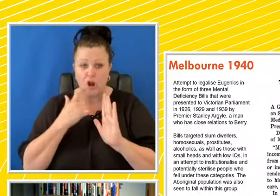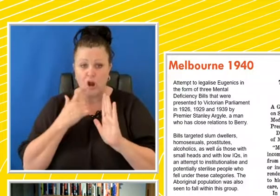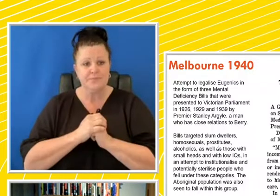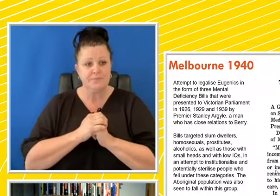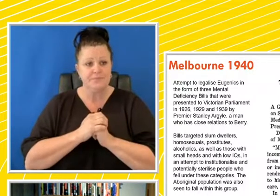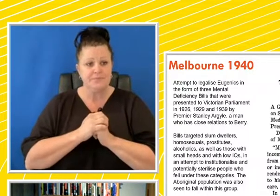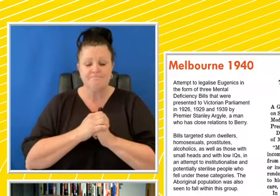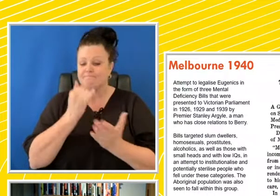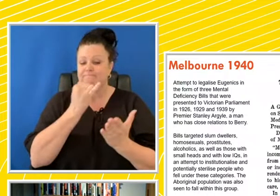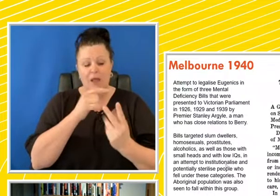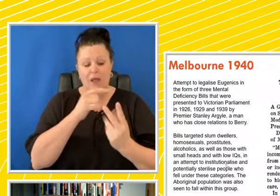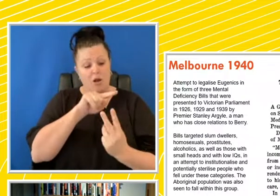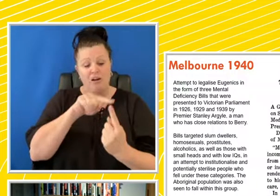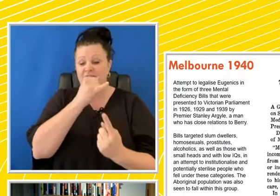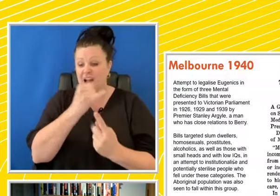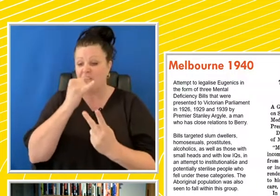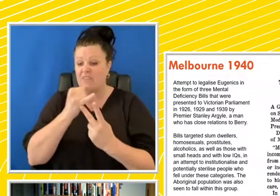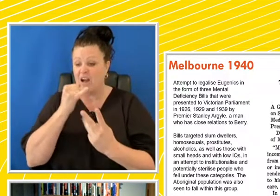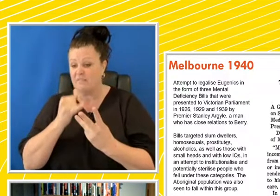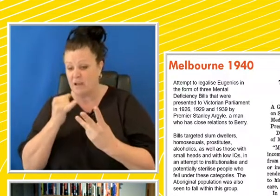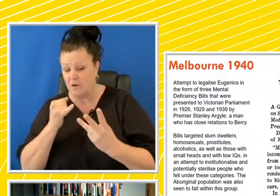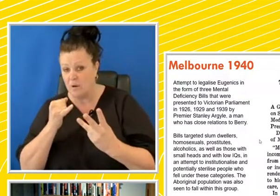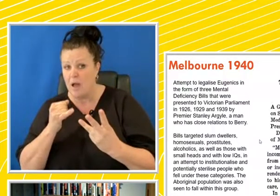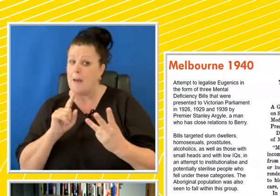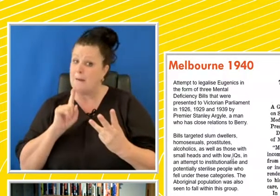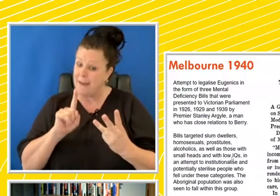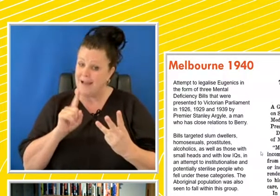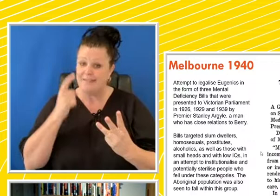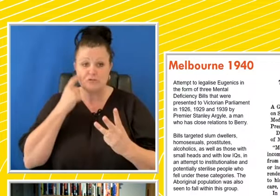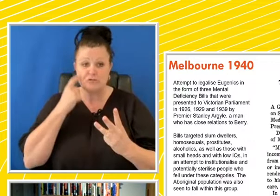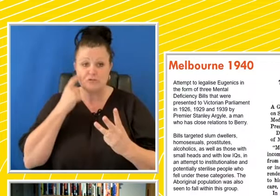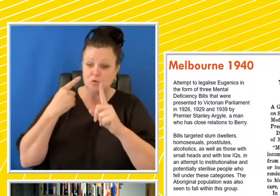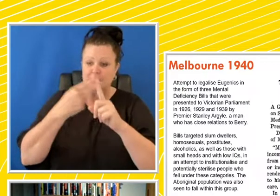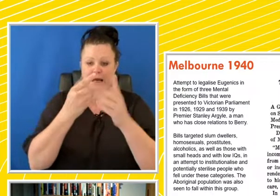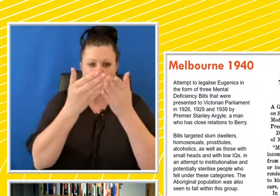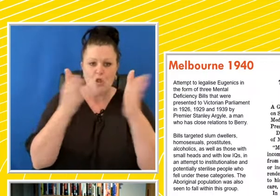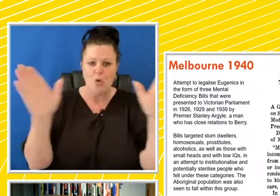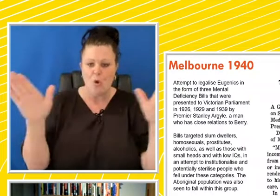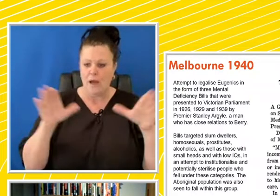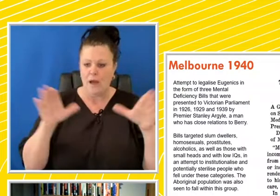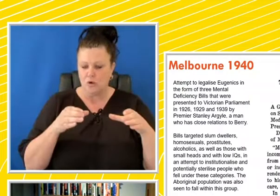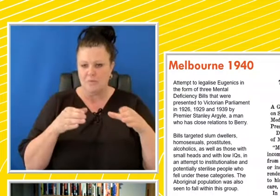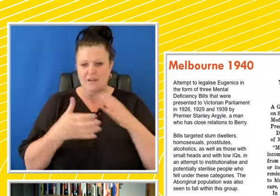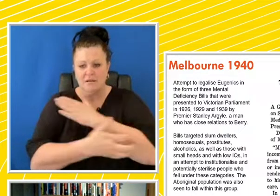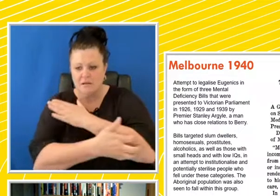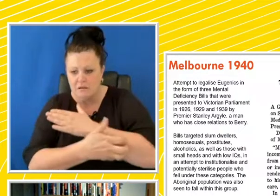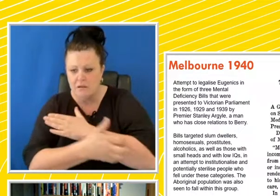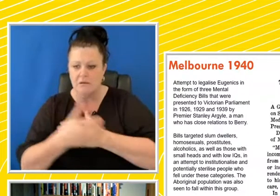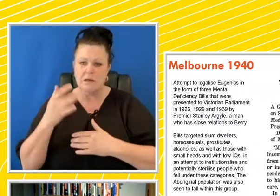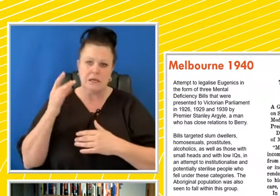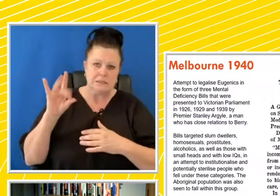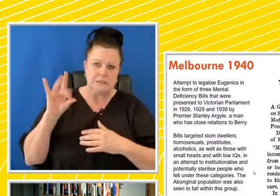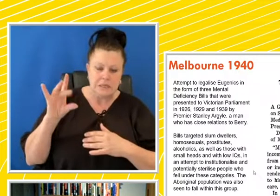each of them fail. But they are also targeting these wider groups, these slum dwellers, homosexuals,